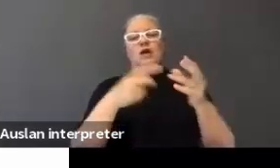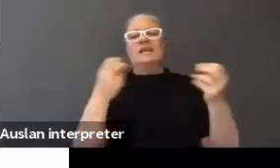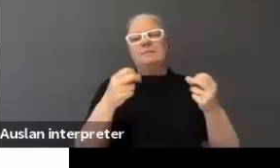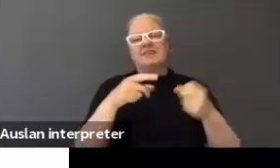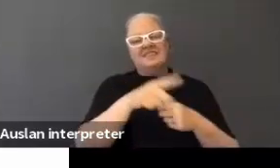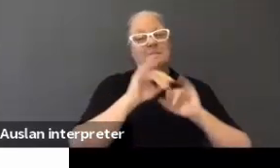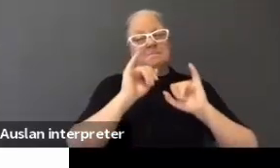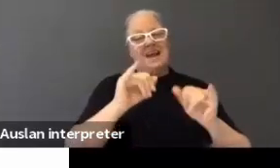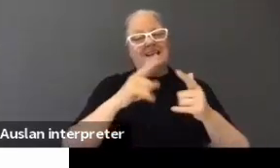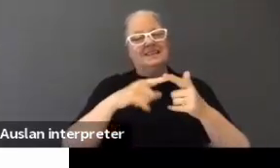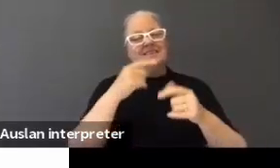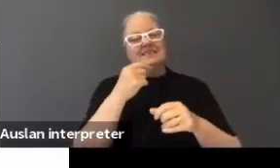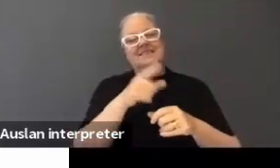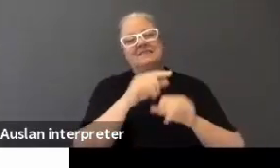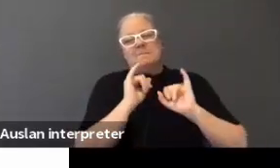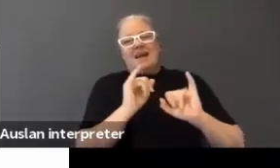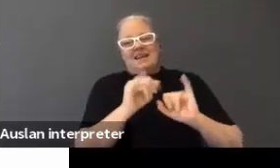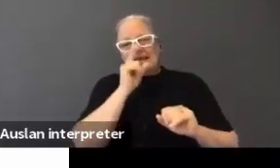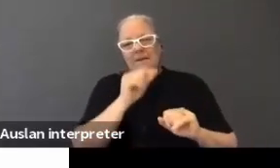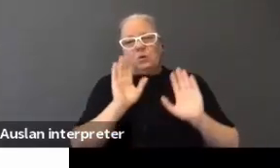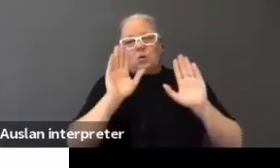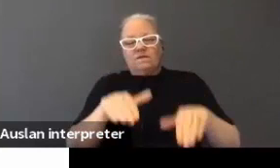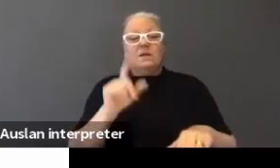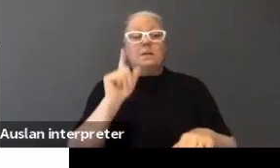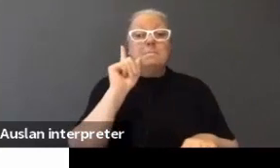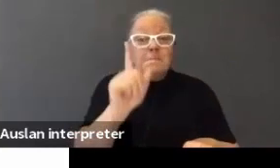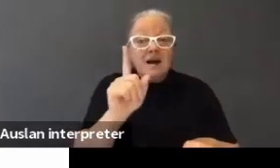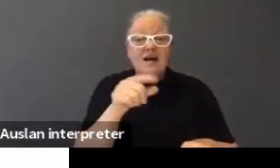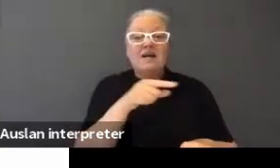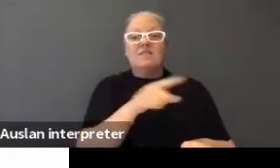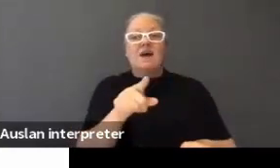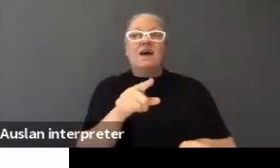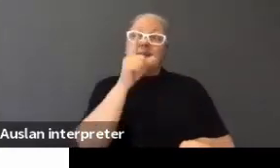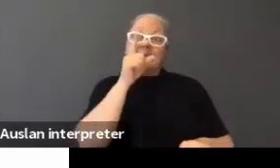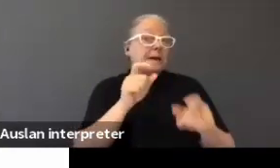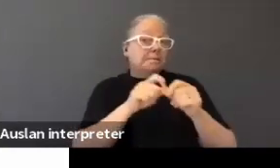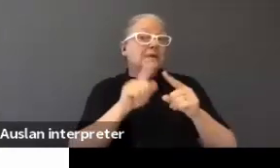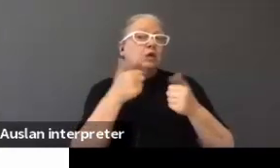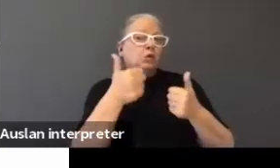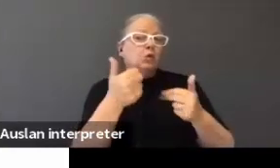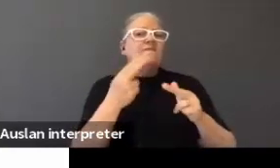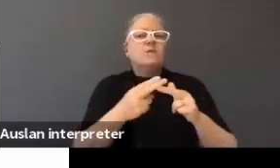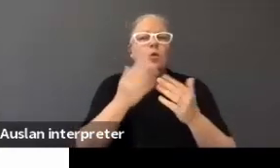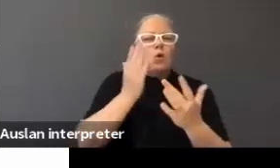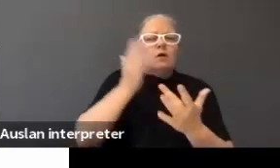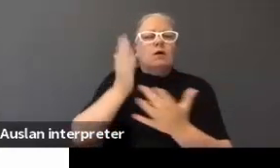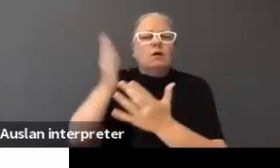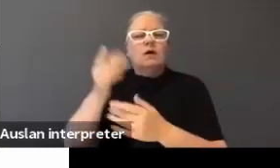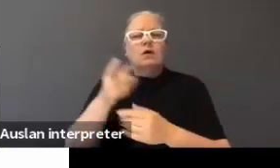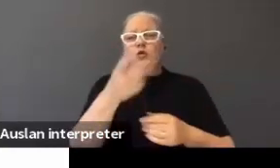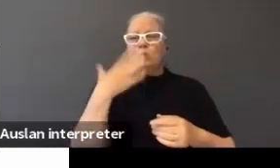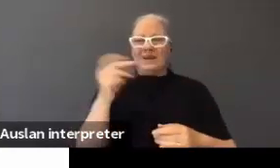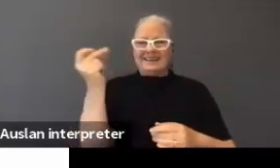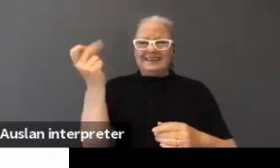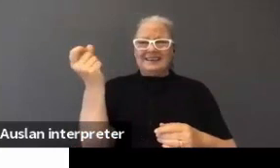how terrible they can be later. But they do have a place because they give you that immediacy of access.